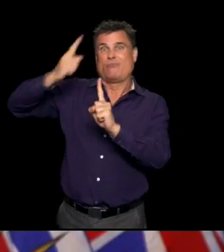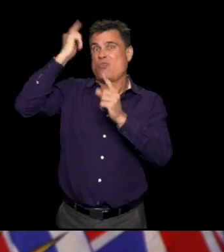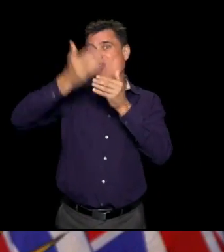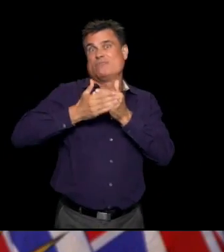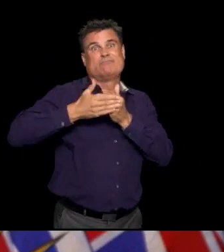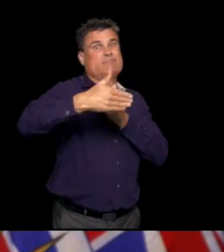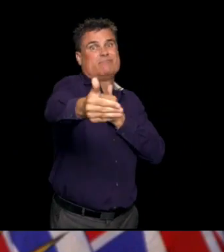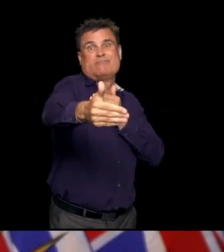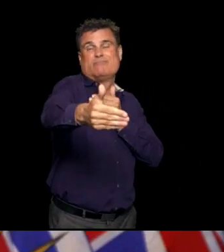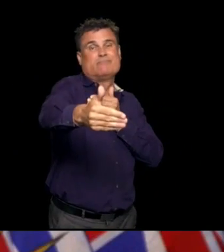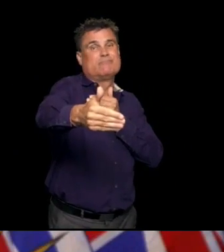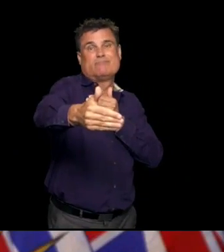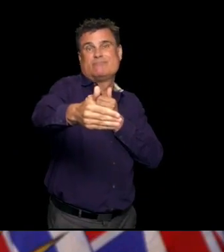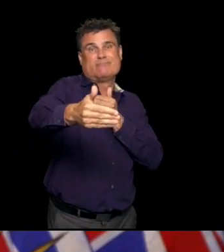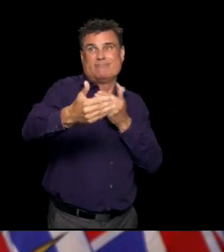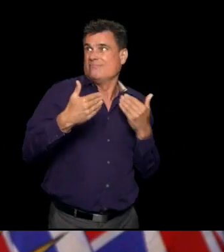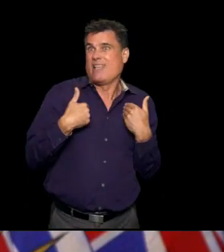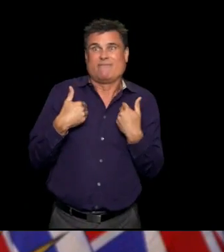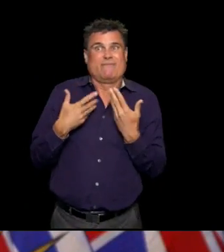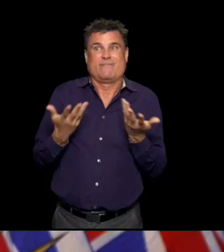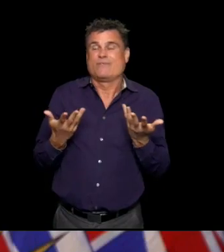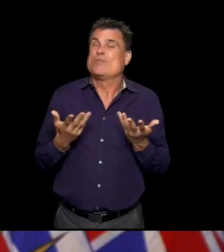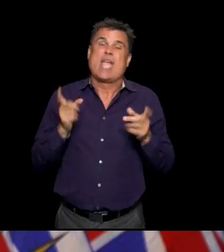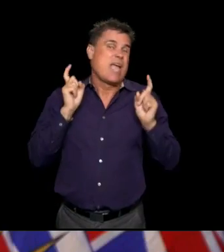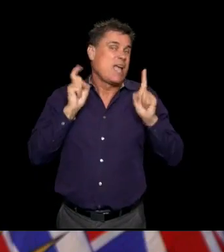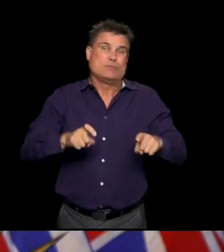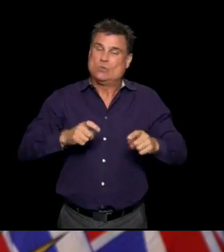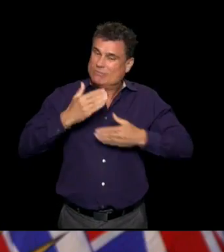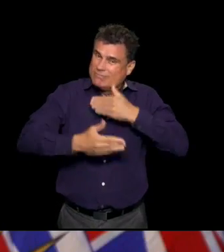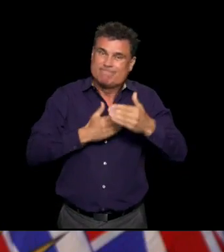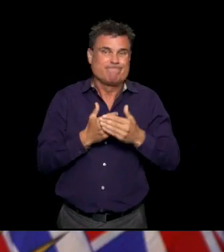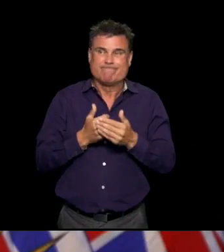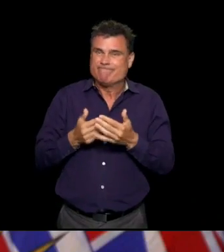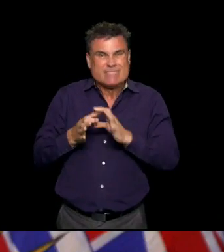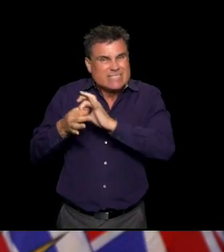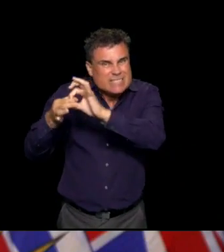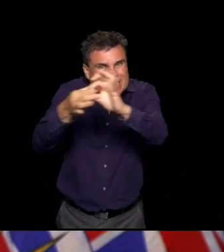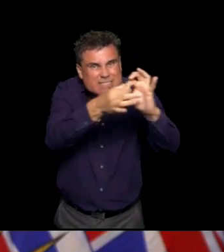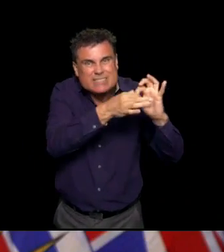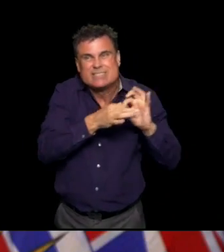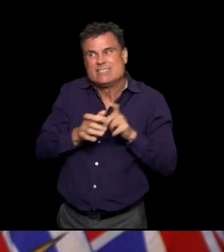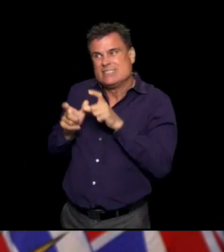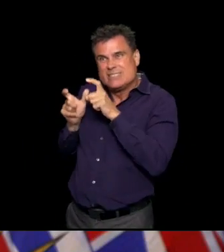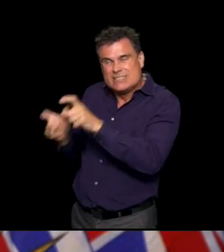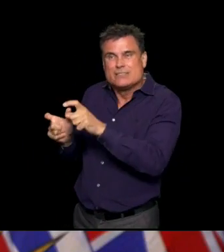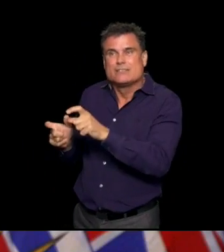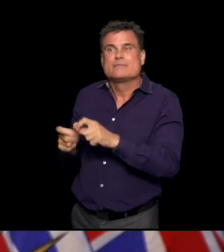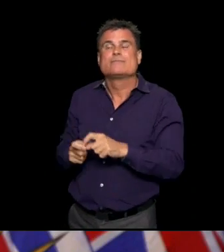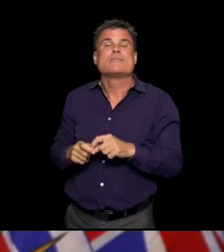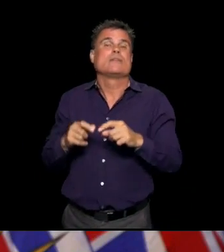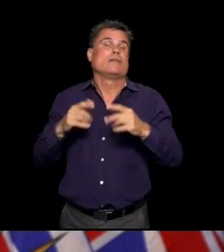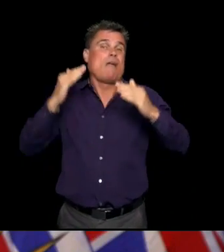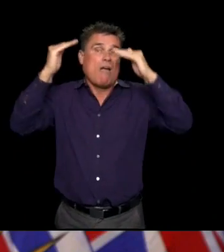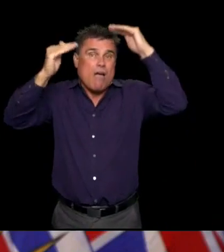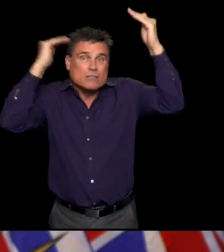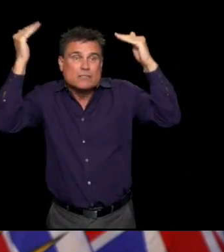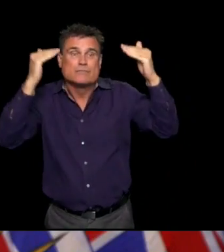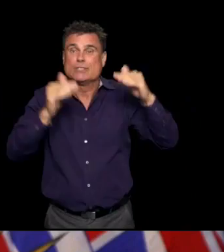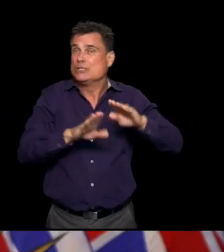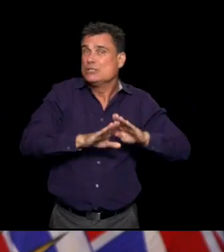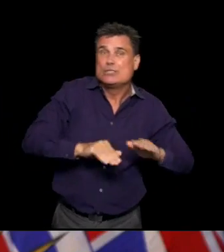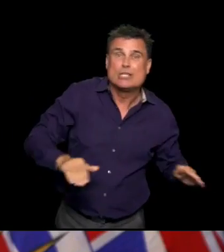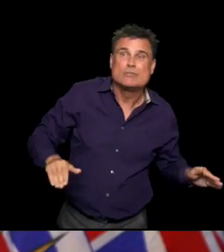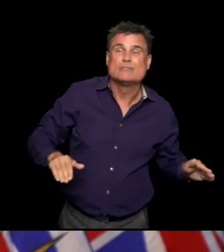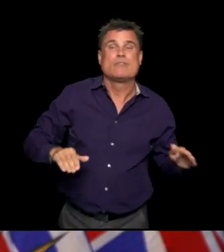imagination and we need to work with kids and with the adults in our schools. And we will do that and we'll get through this